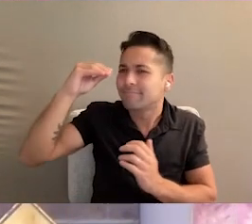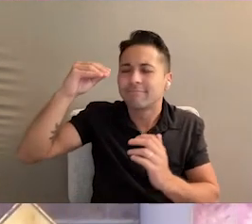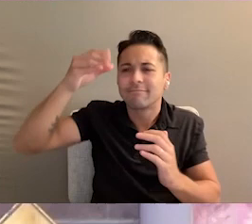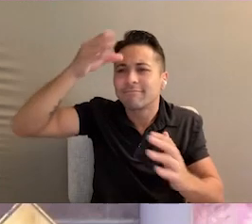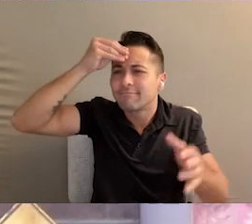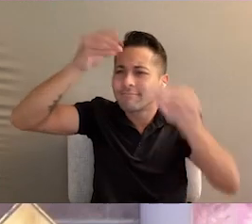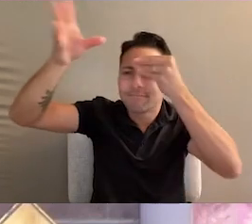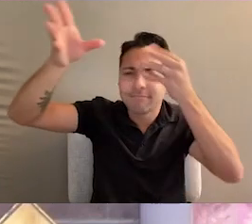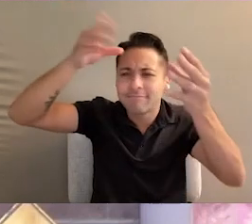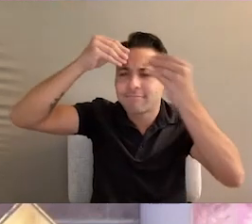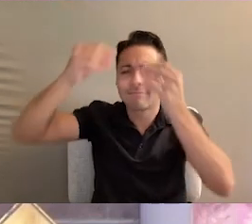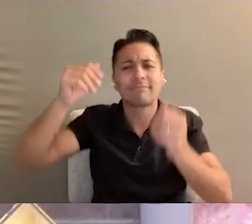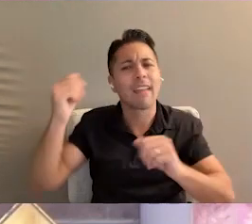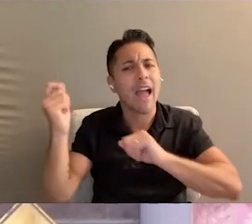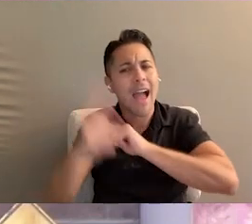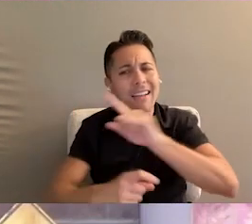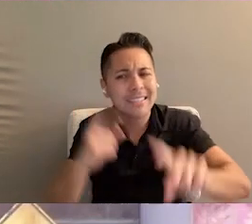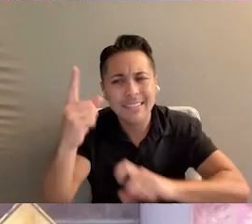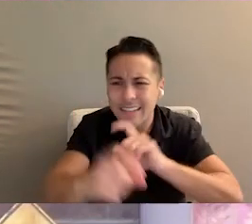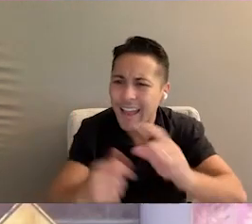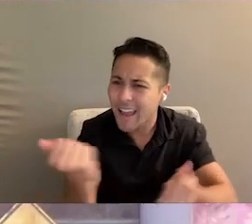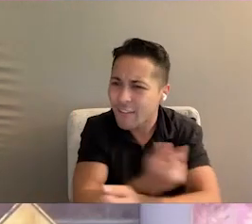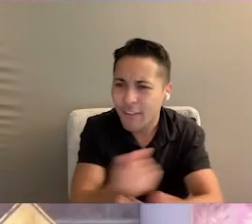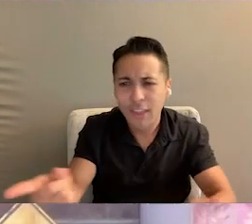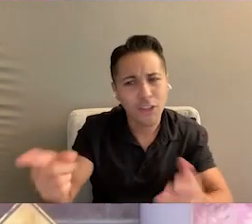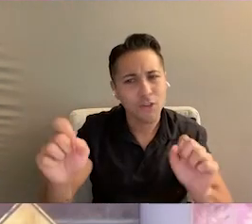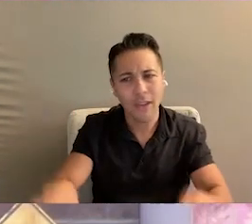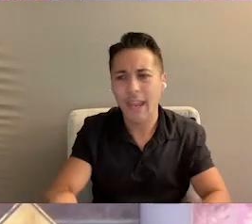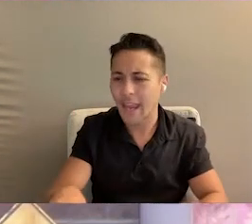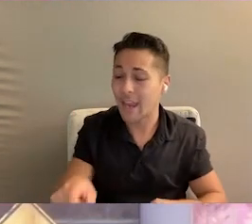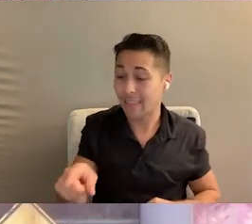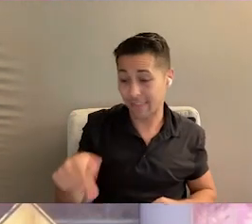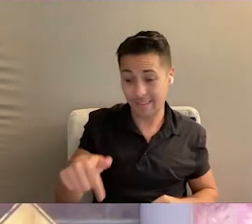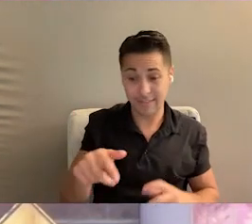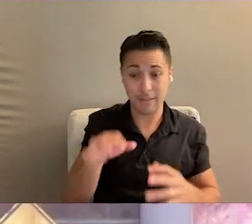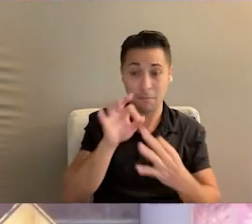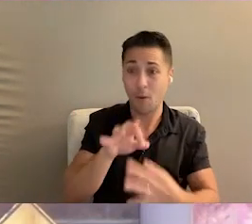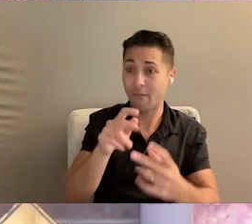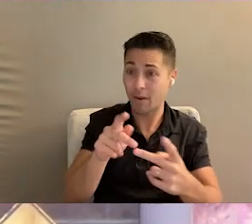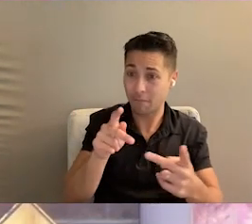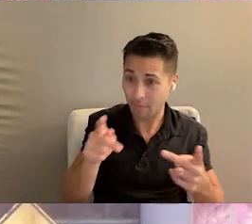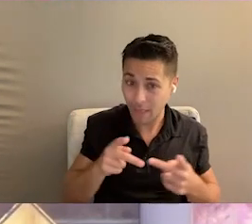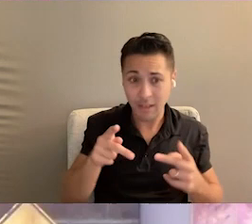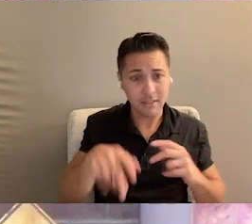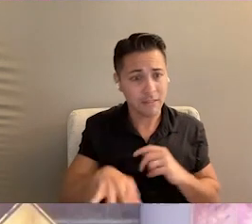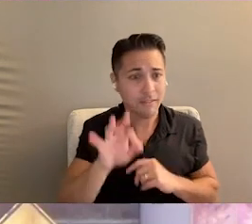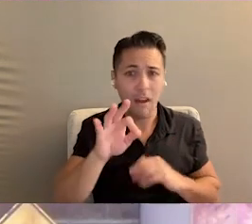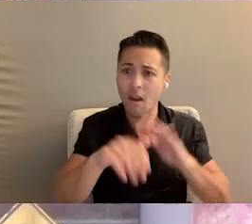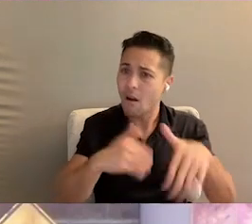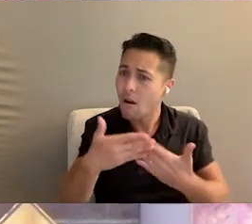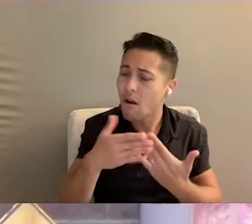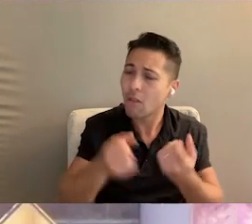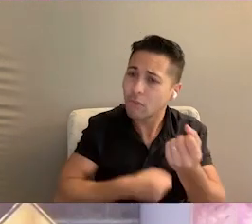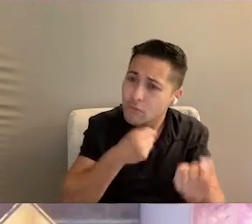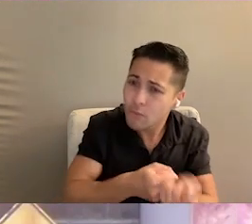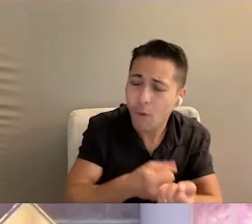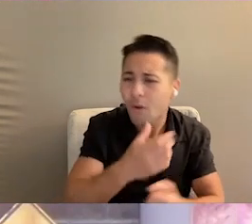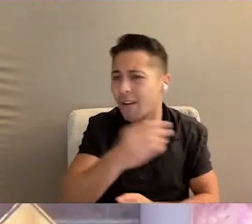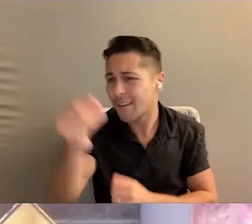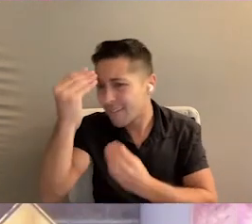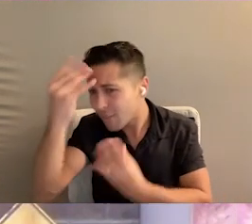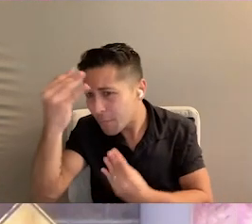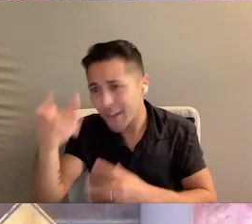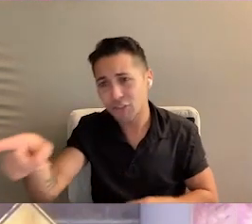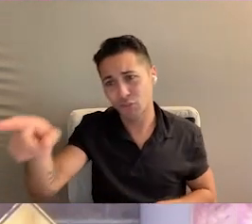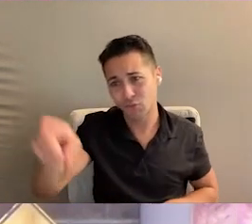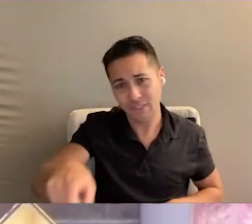Ask all the questions you can. You are in the perfect place to find all the support and information that